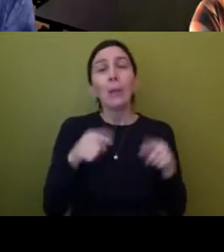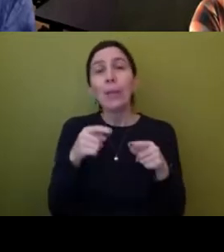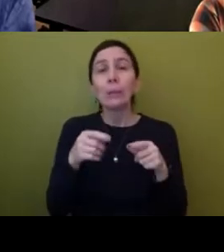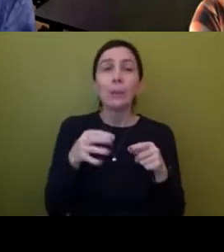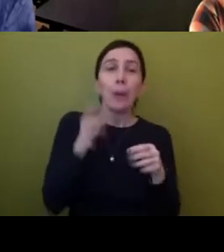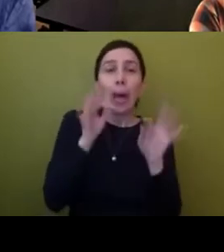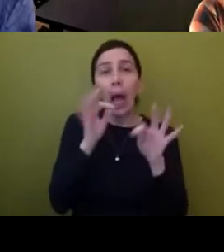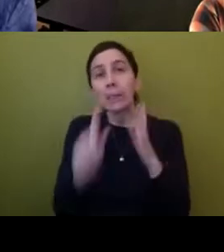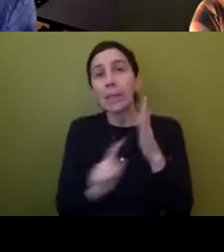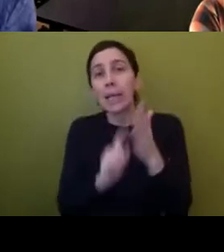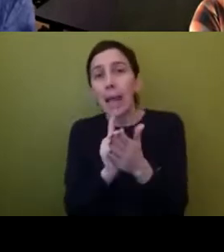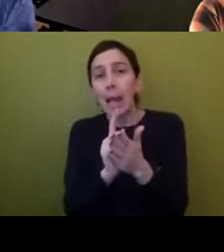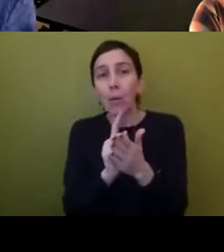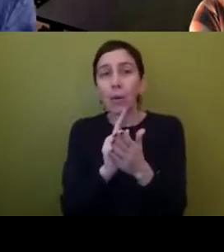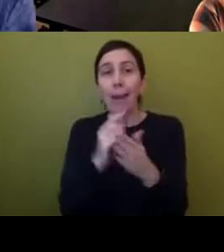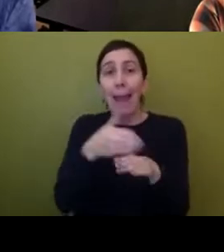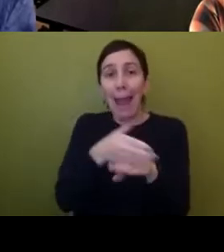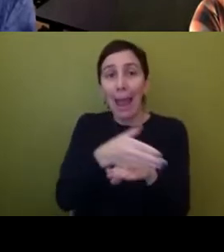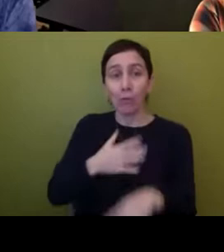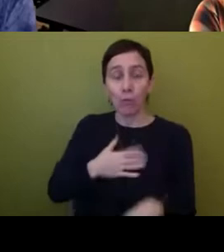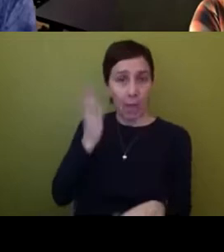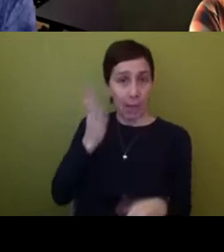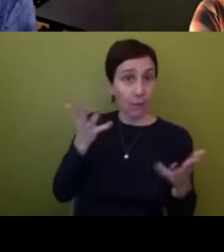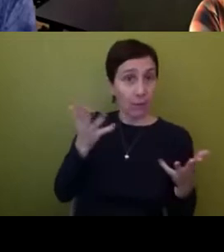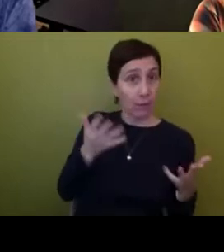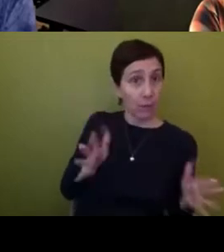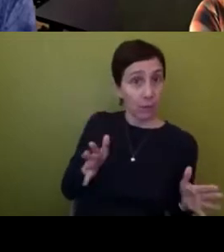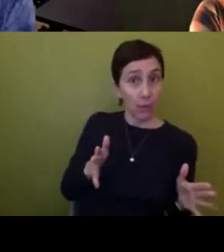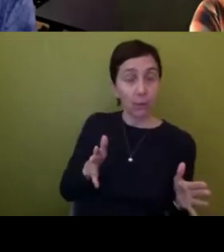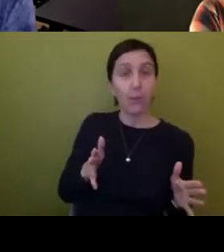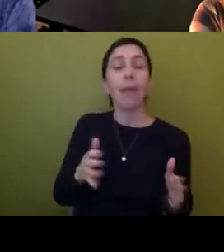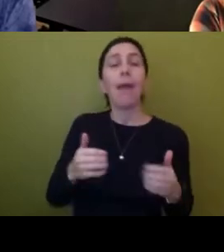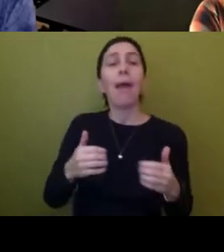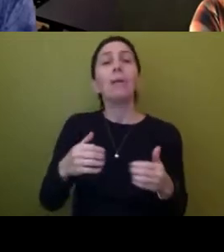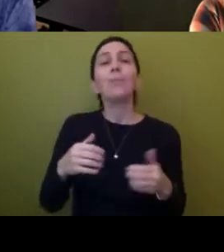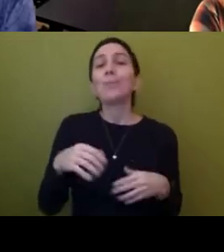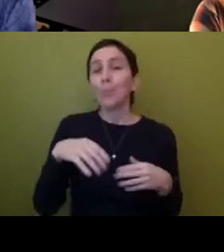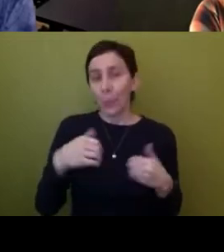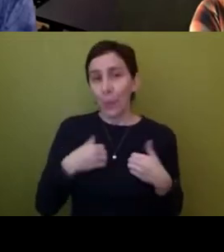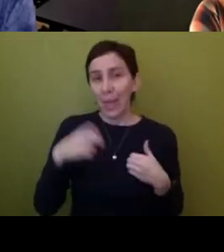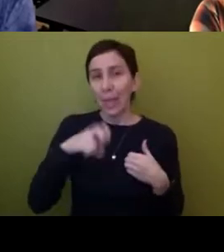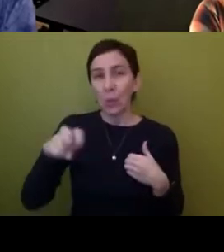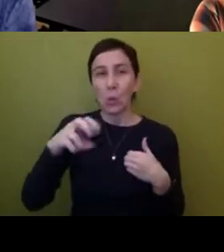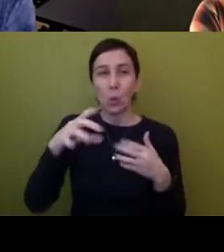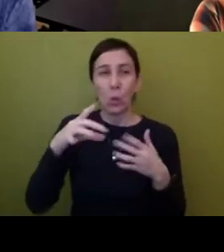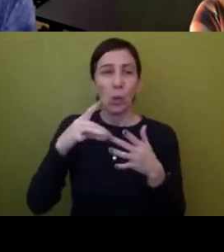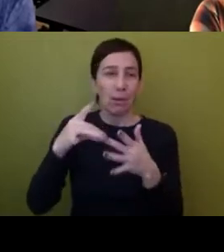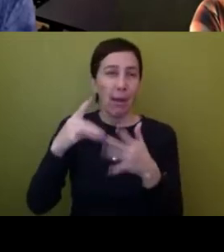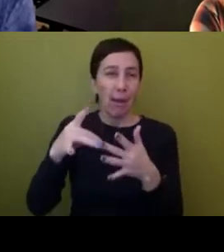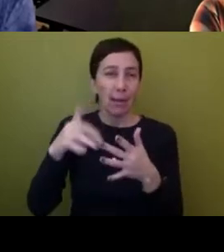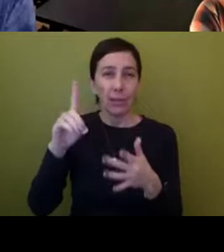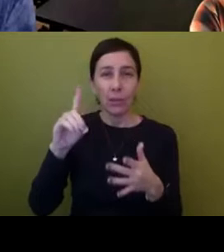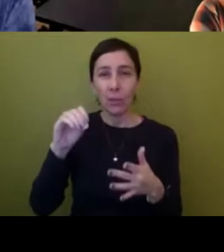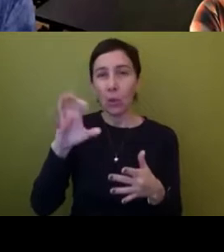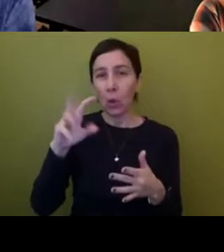after my lecture. And, uh, there was docents that were there and these were docents, for this